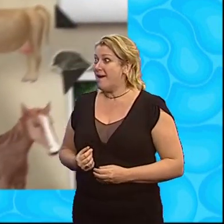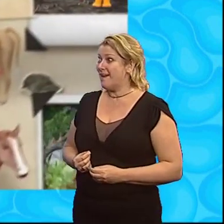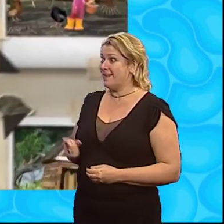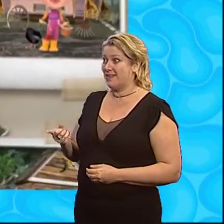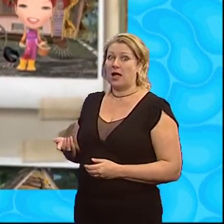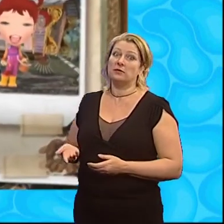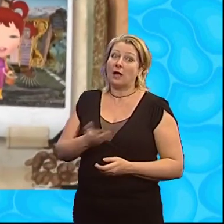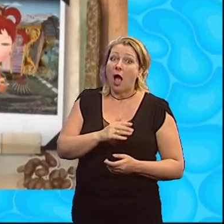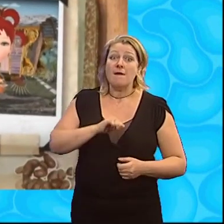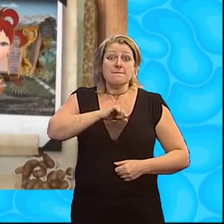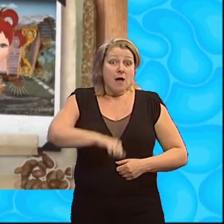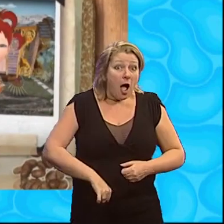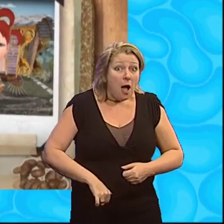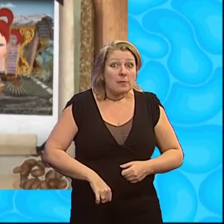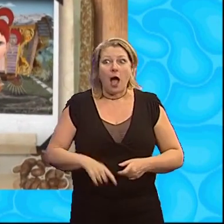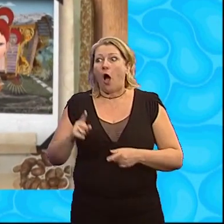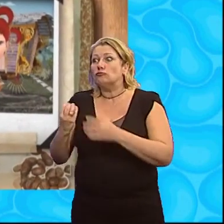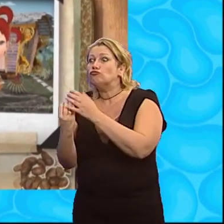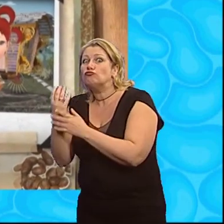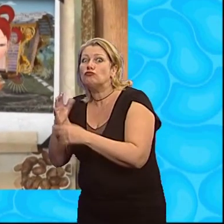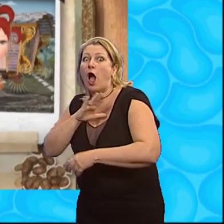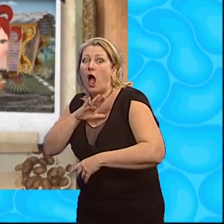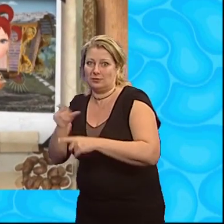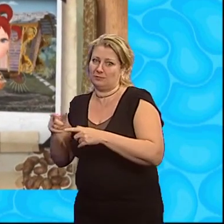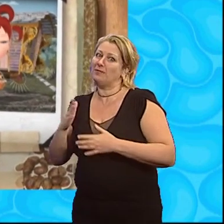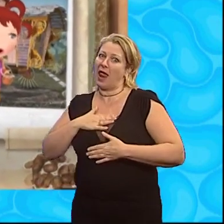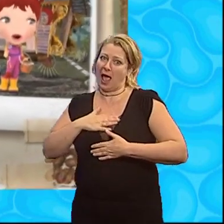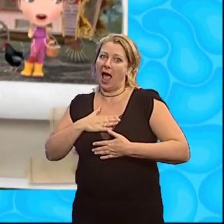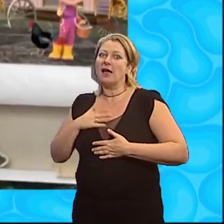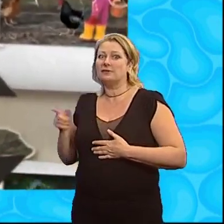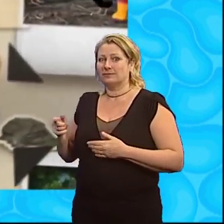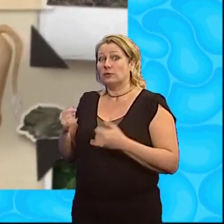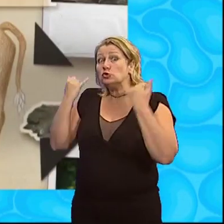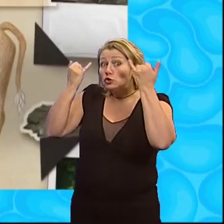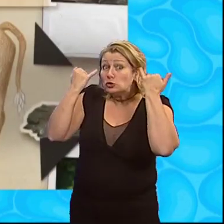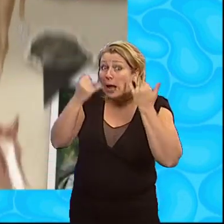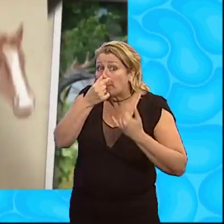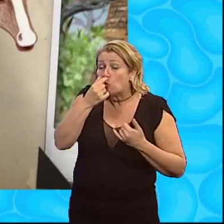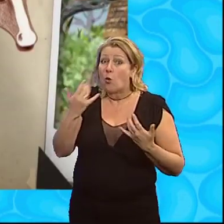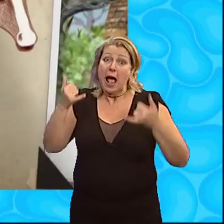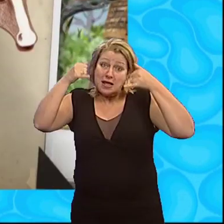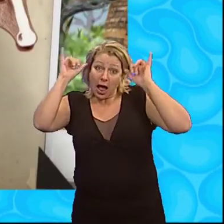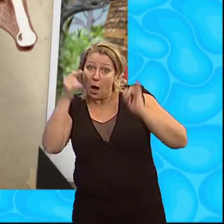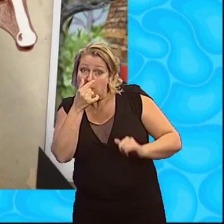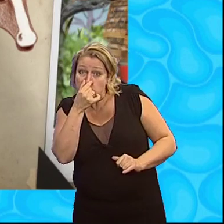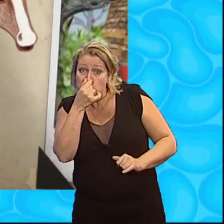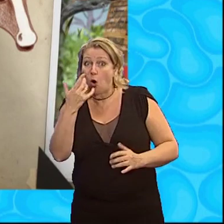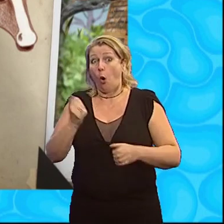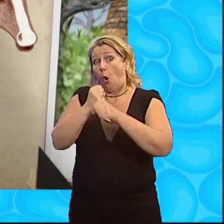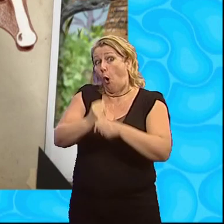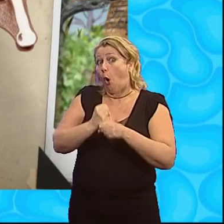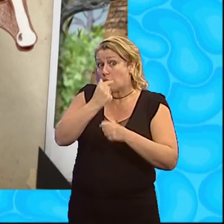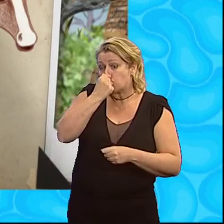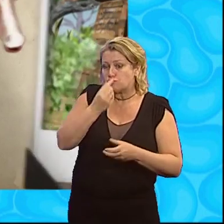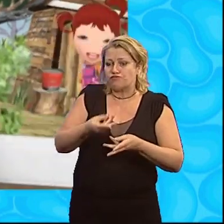Gardeners, farmers and green thumbs Also use sheep poo Or cow poo Or horse poo To fertilise the